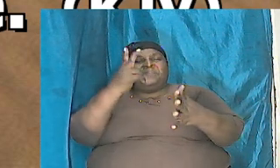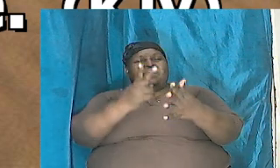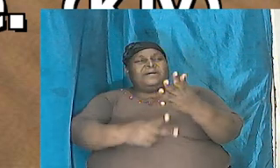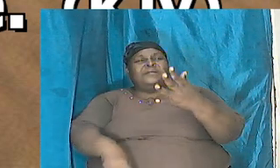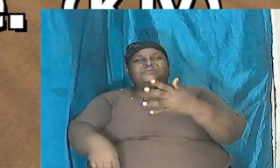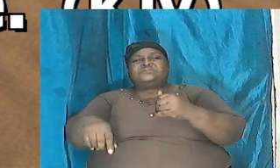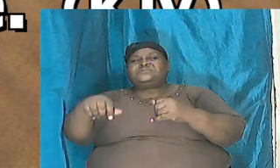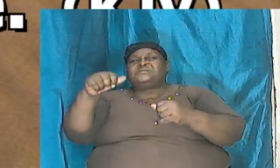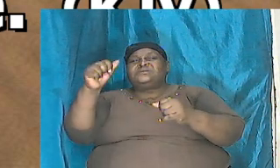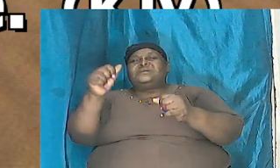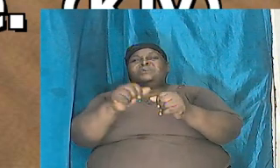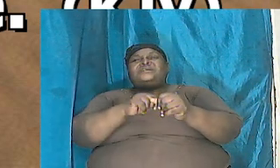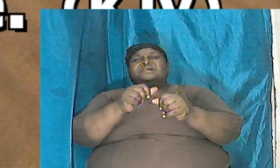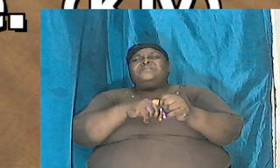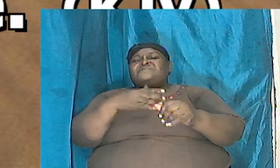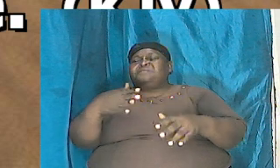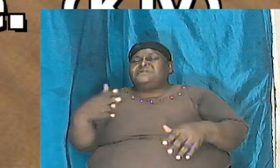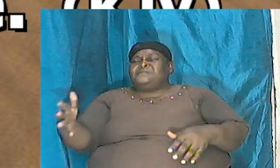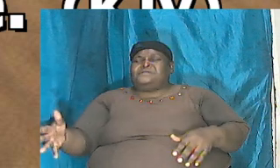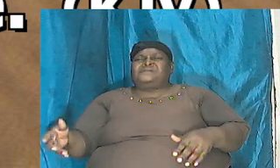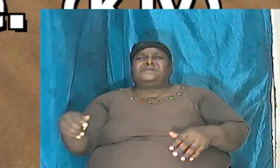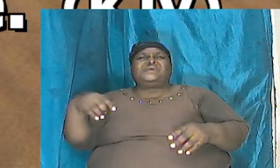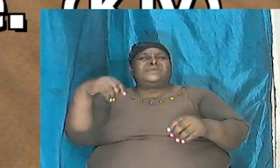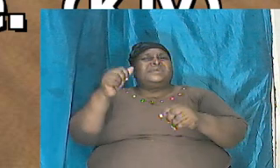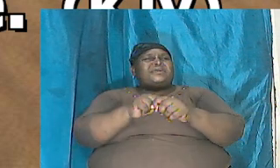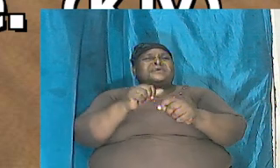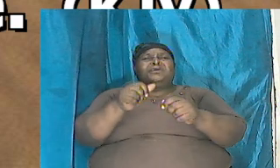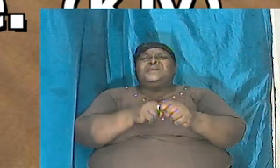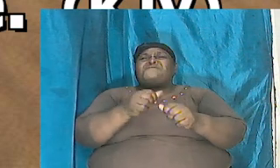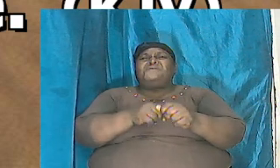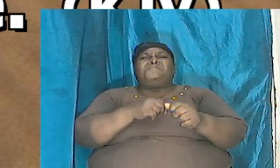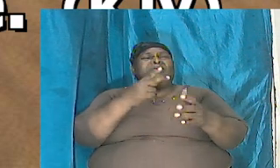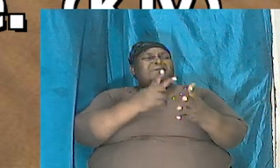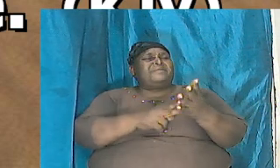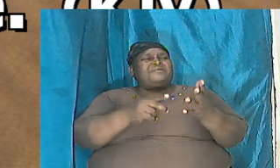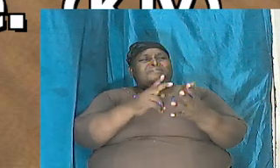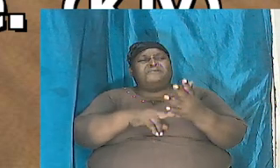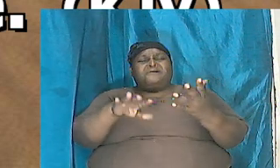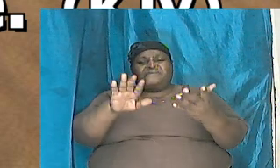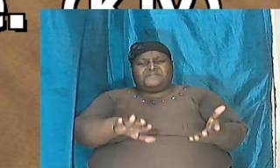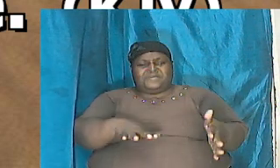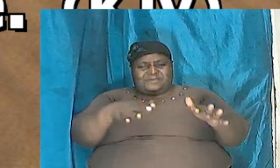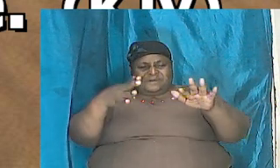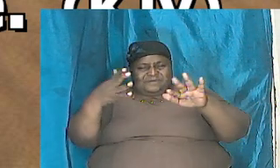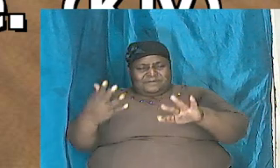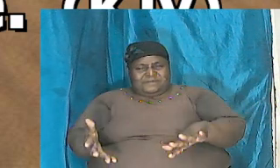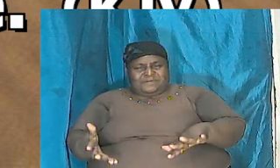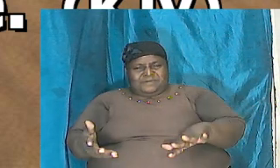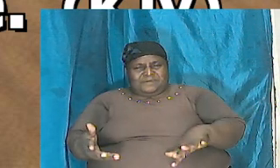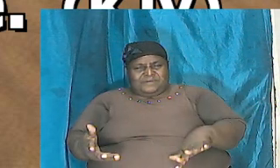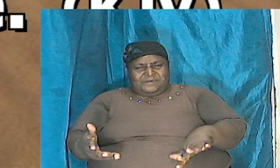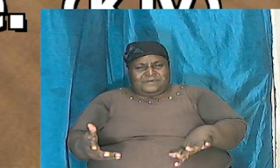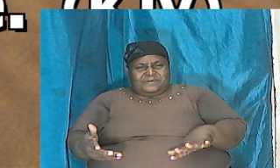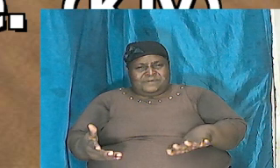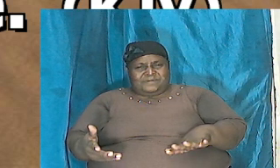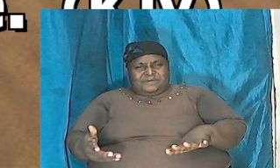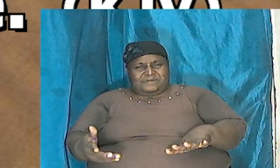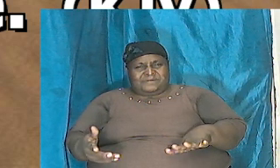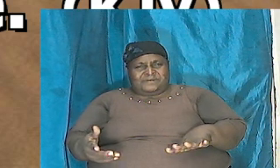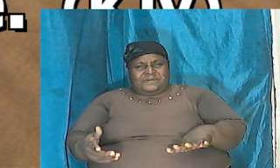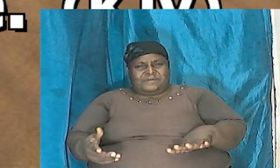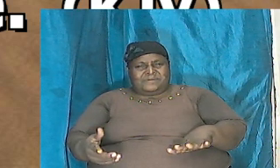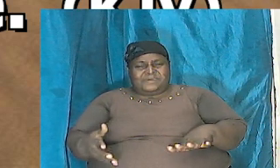every facet every area of dead things